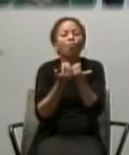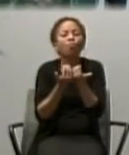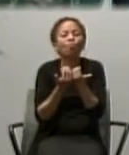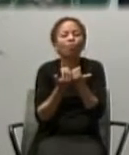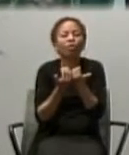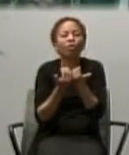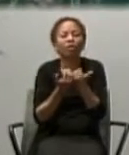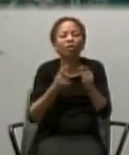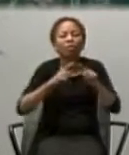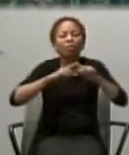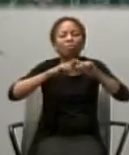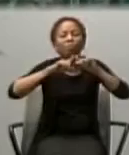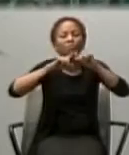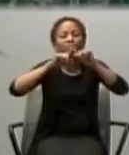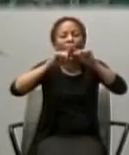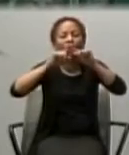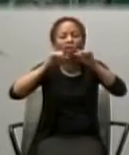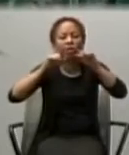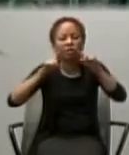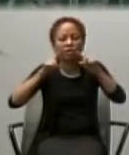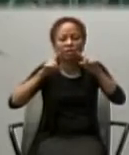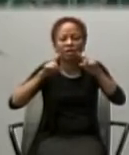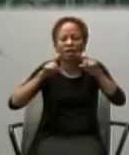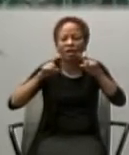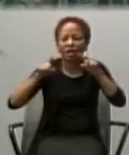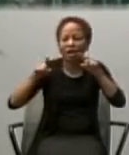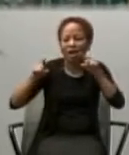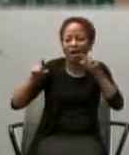but by attraction.